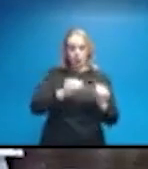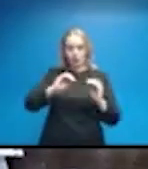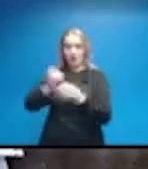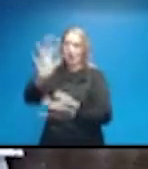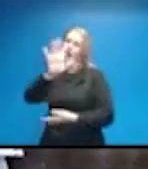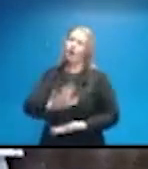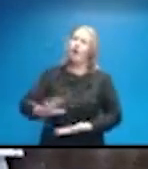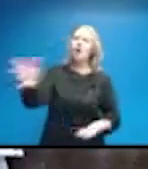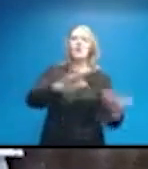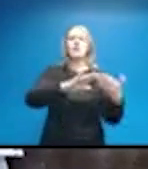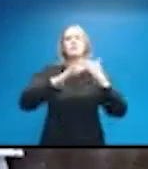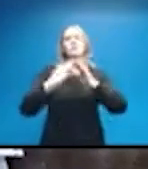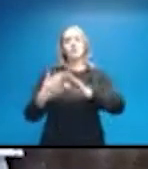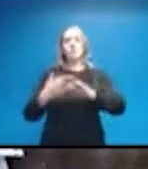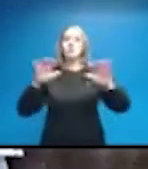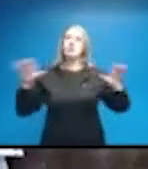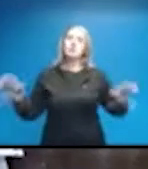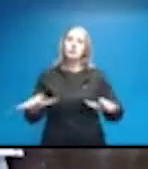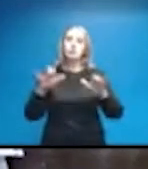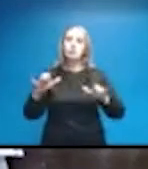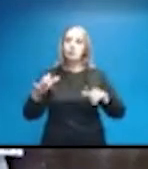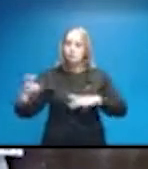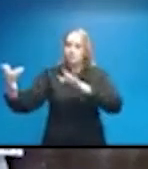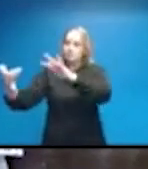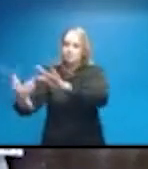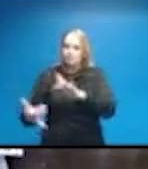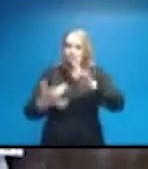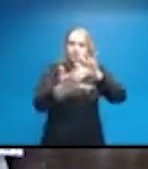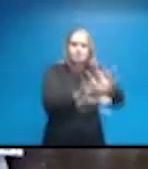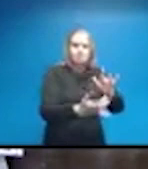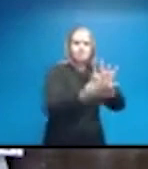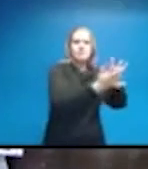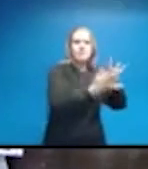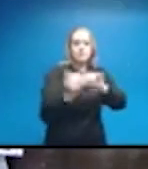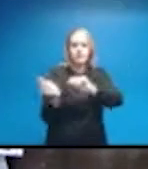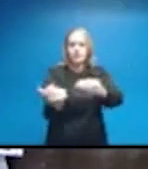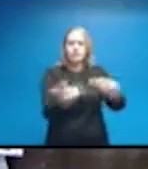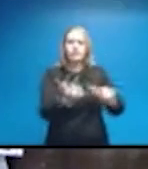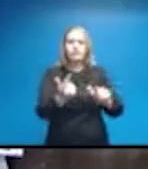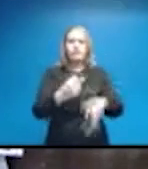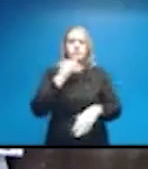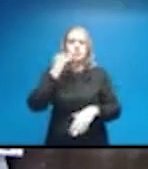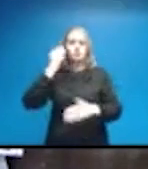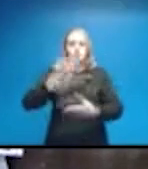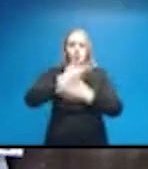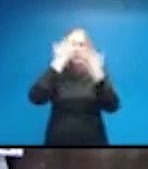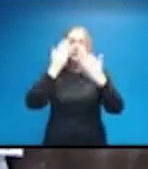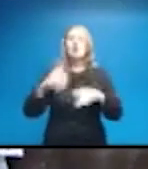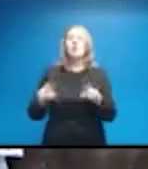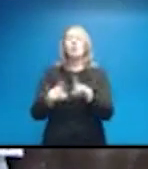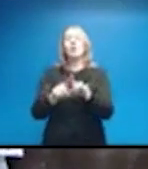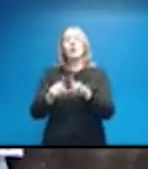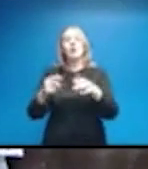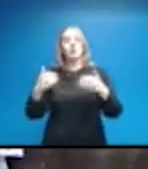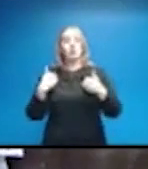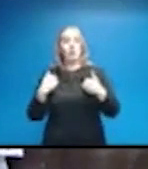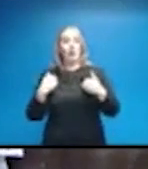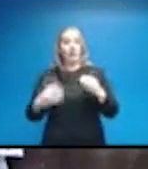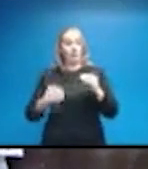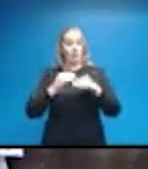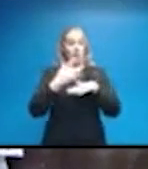continue to do outreach to the unsheltered population. We have additional capacity,